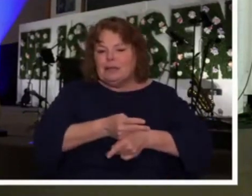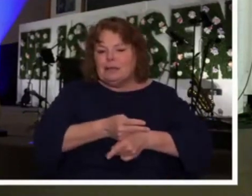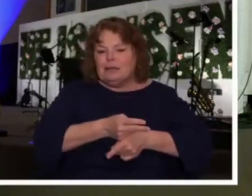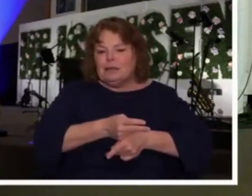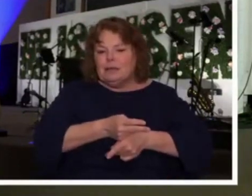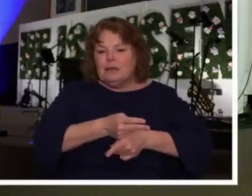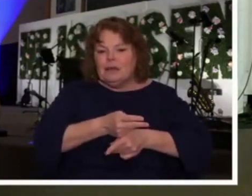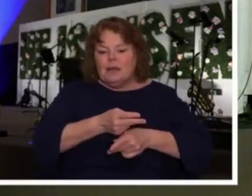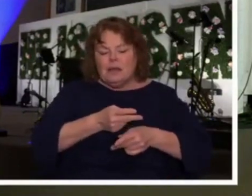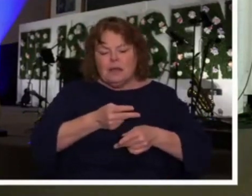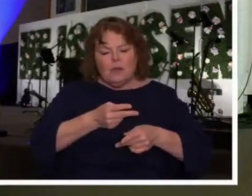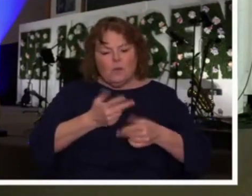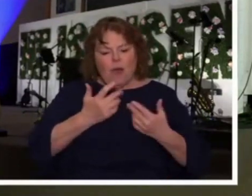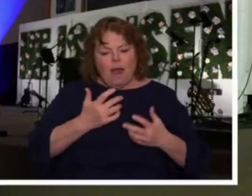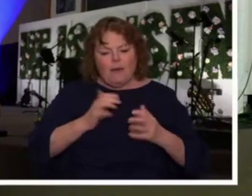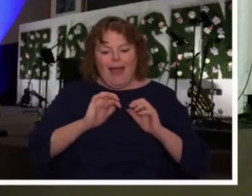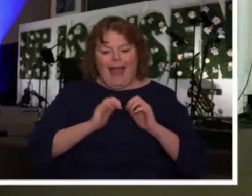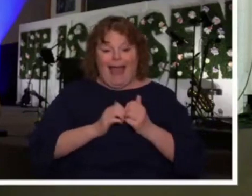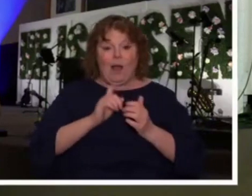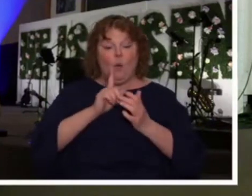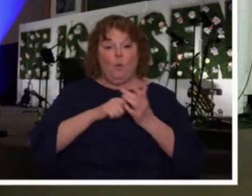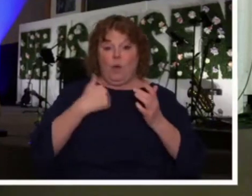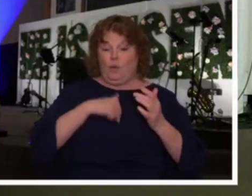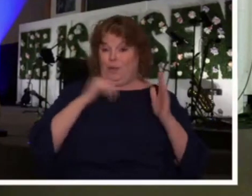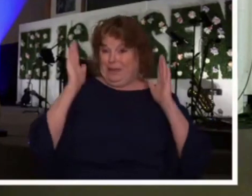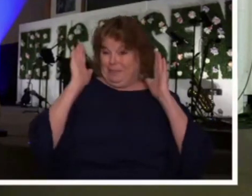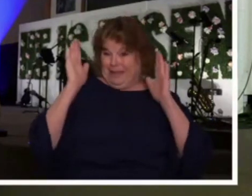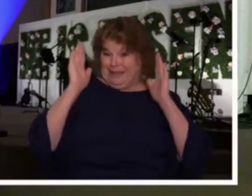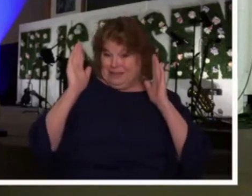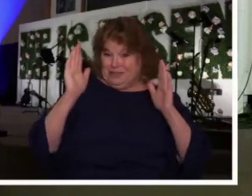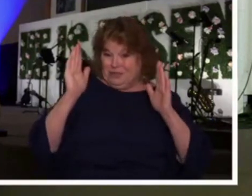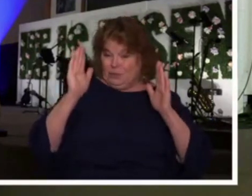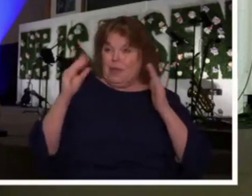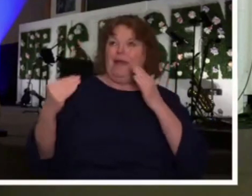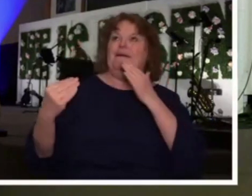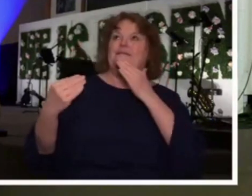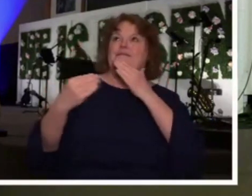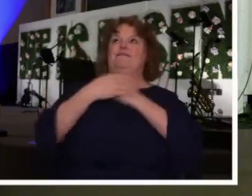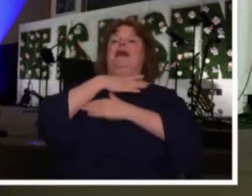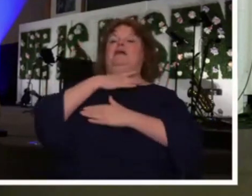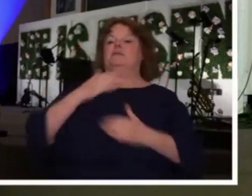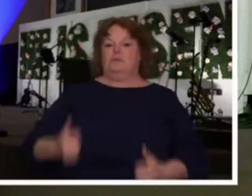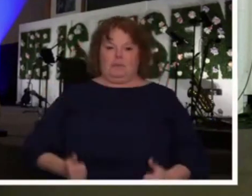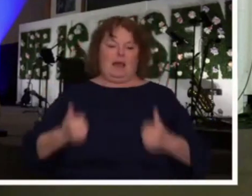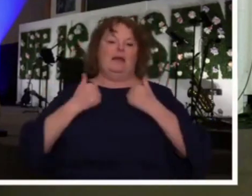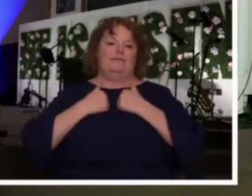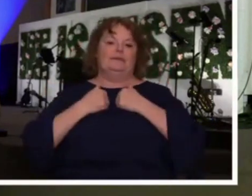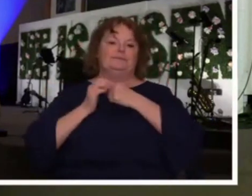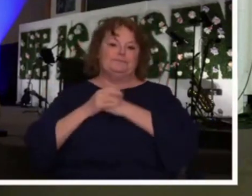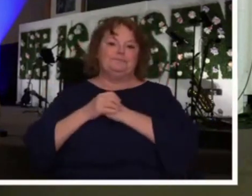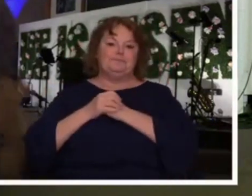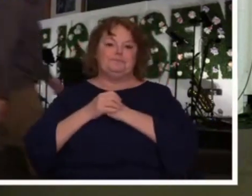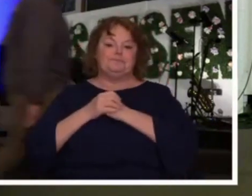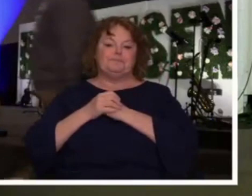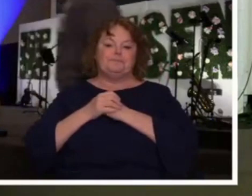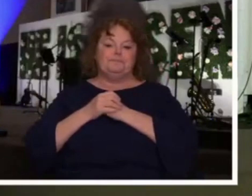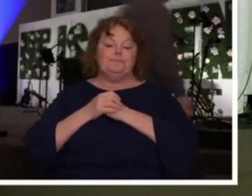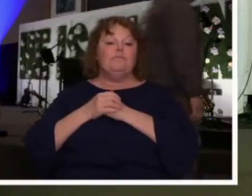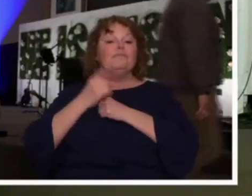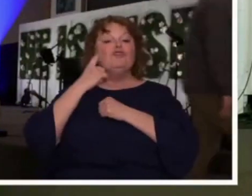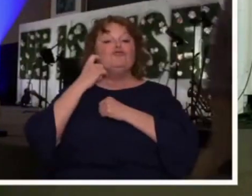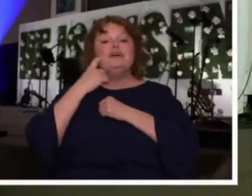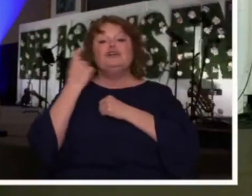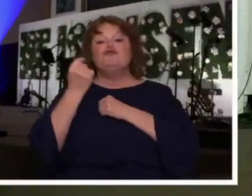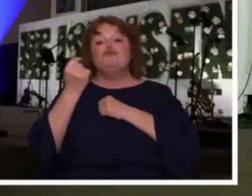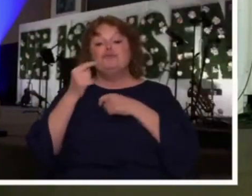affects the authenticness of our life. It's a phenomenal book. This past Tuesday